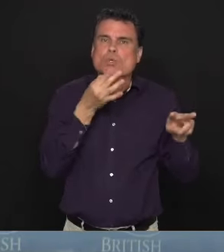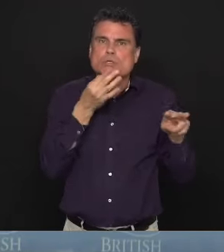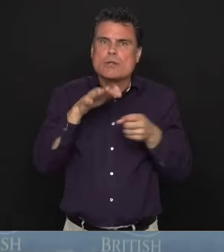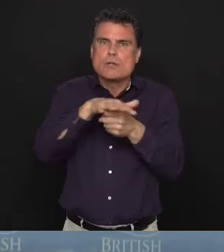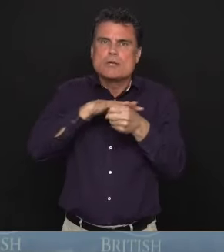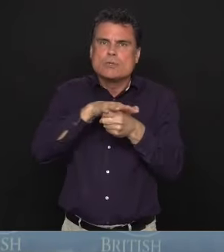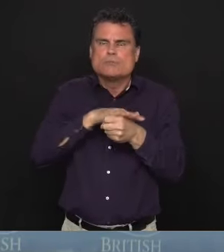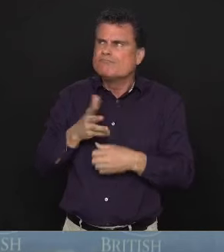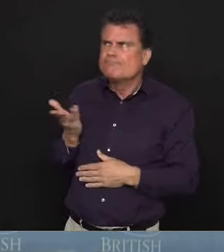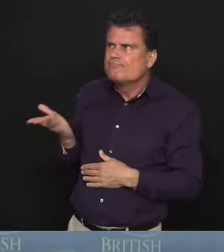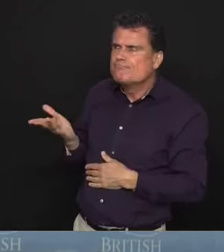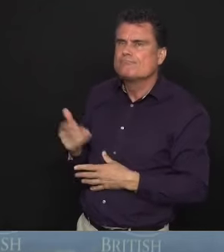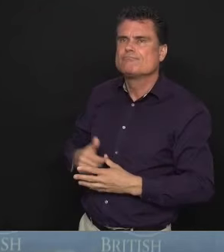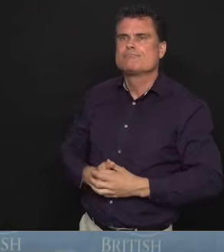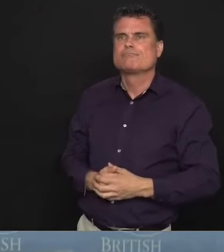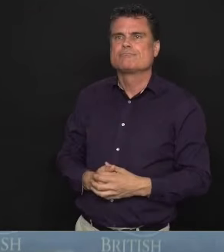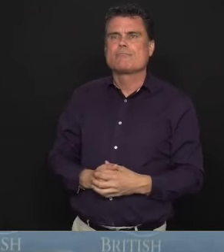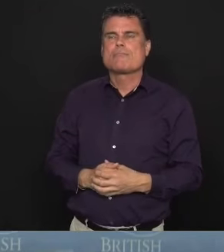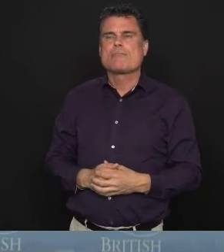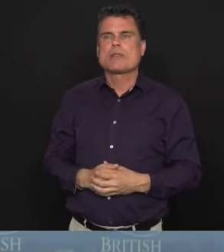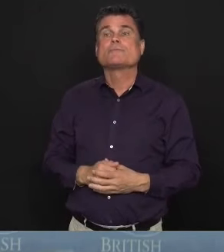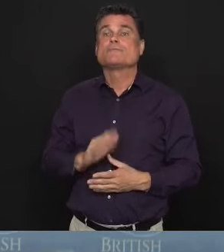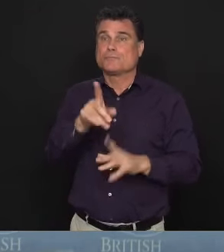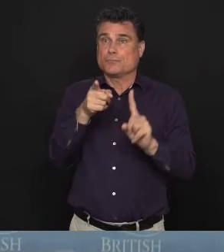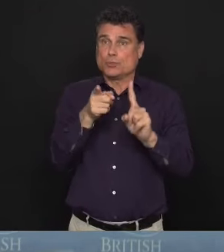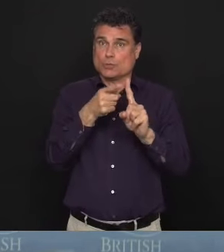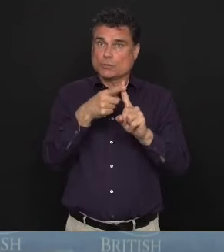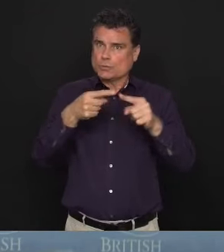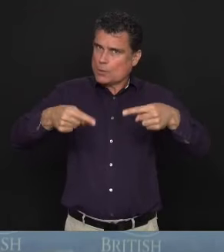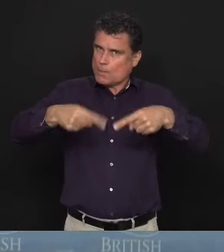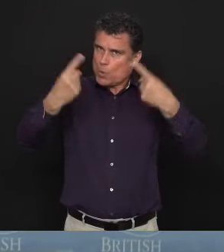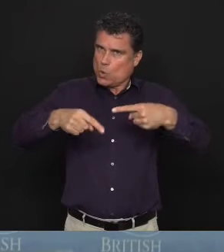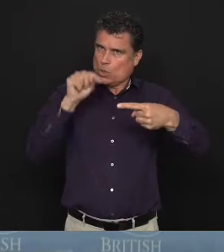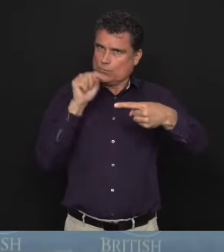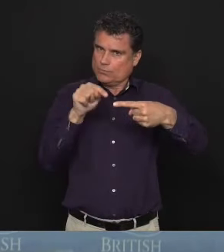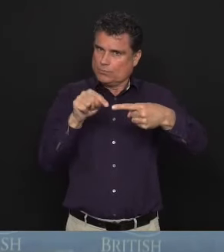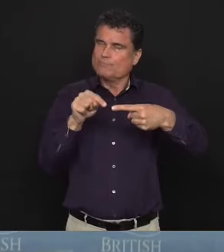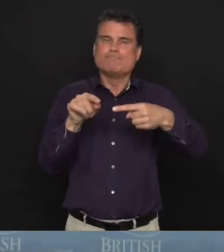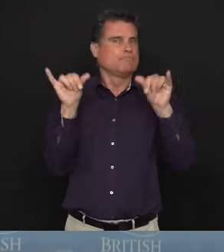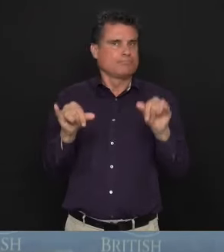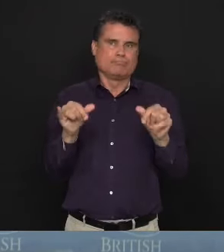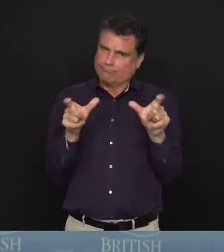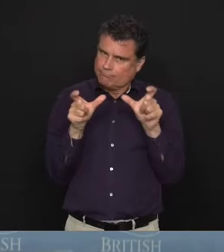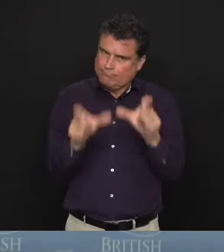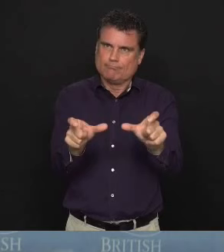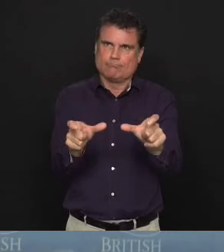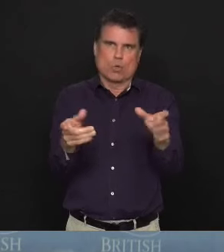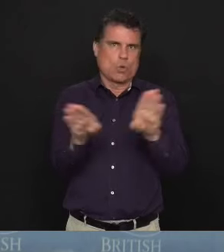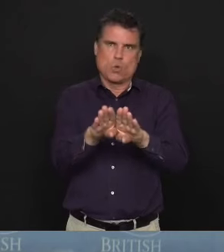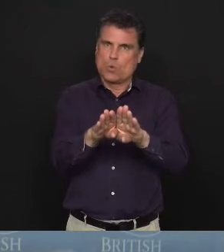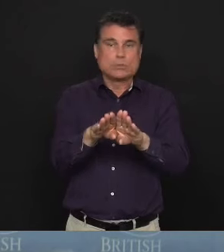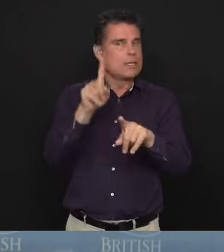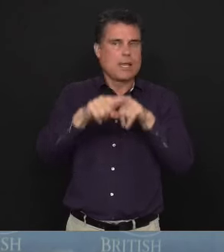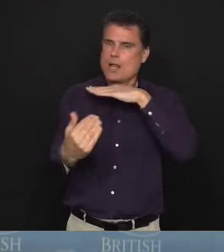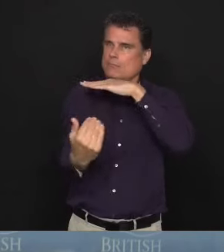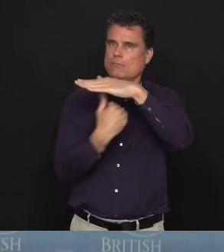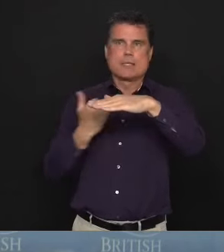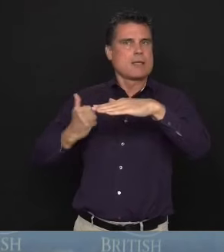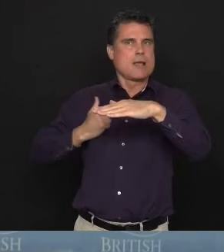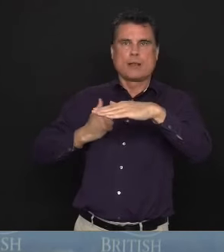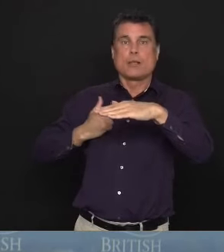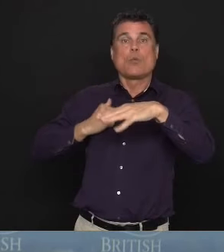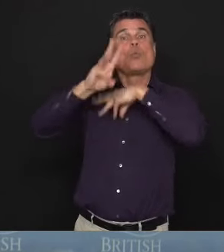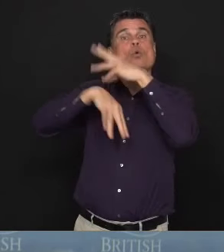border. Anyone coming into Canada, either internationally, and that includes the United States, is now